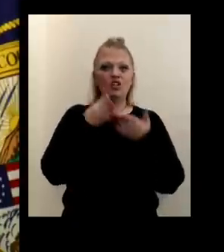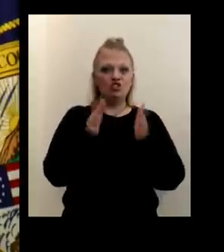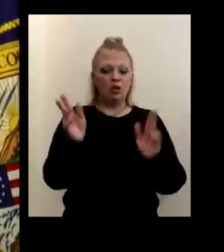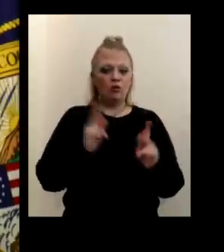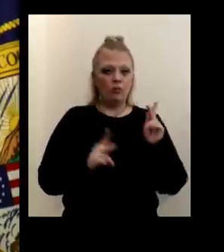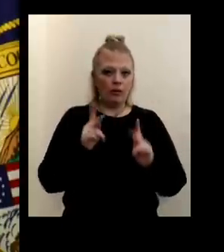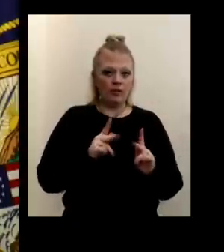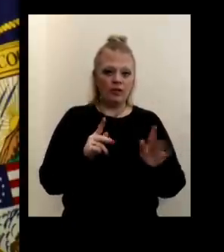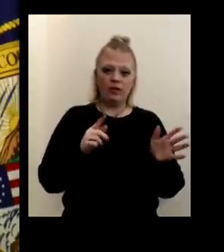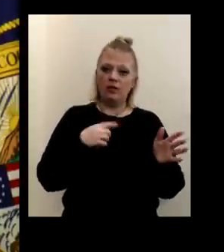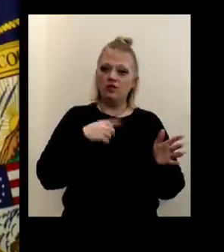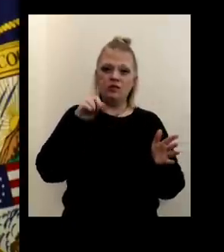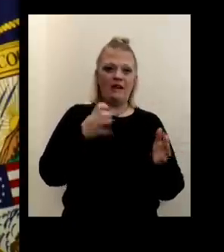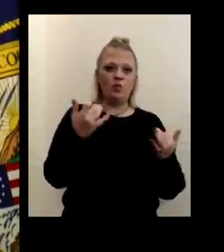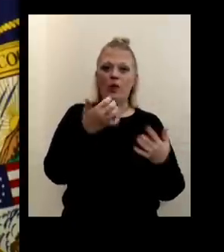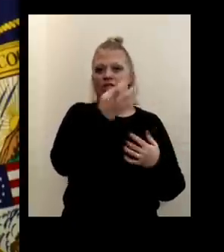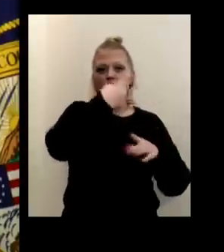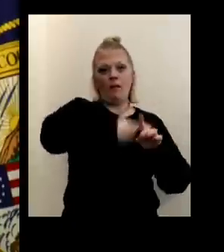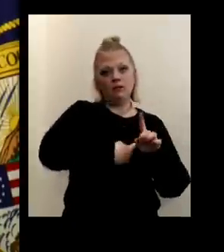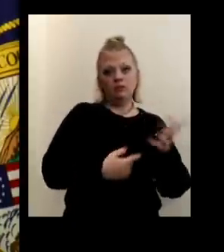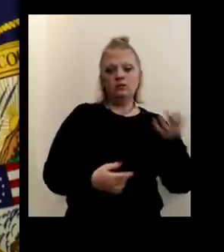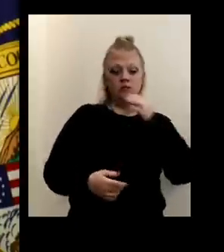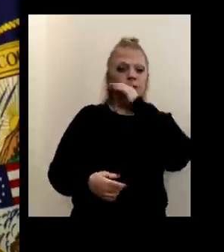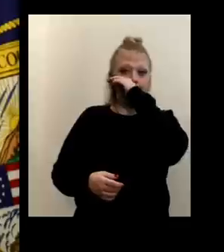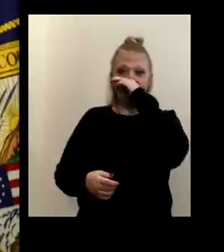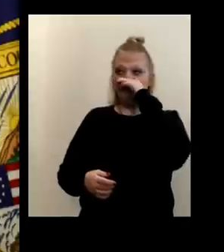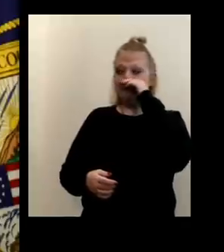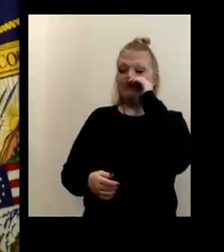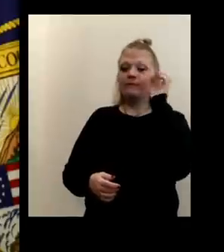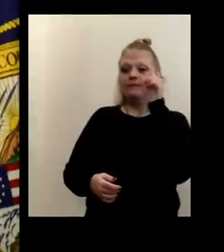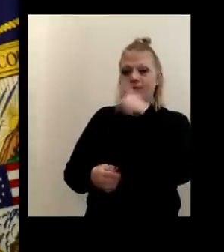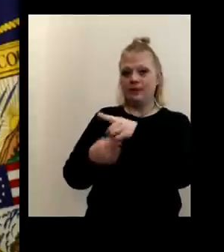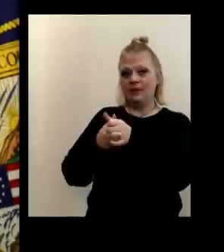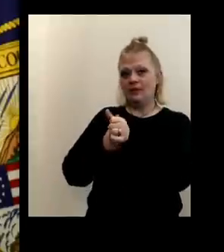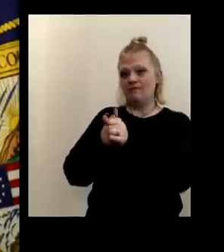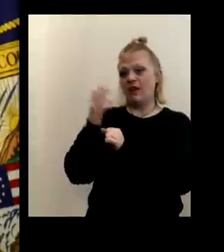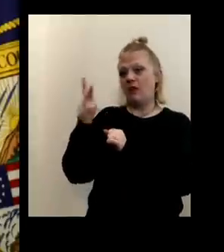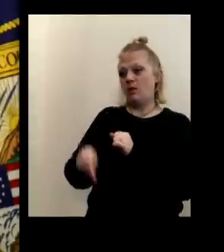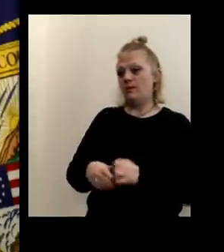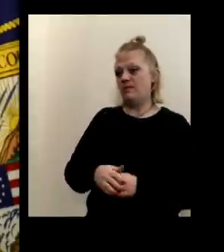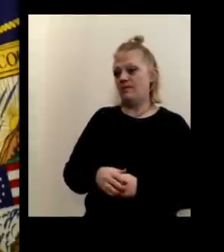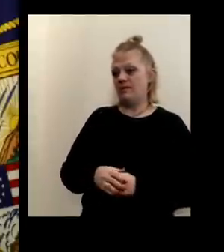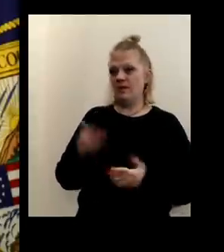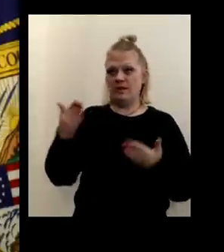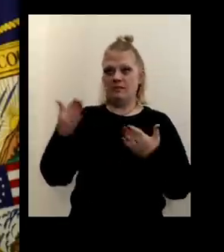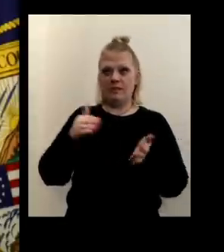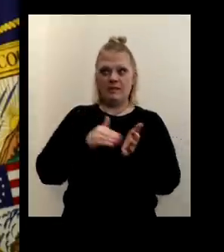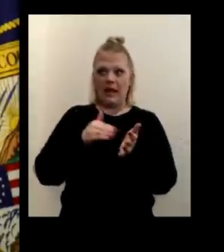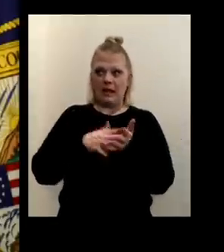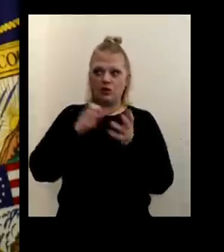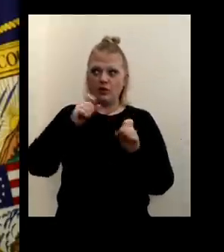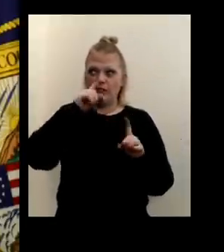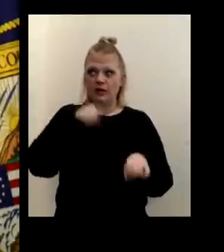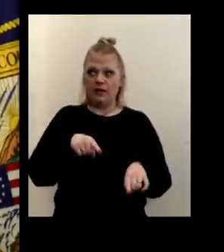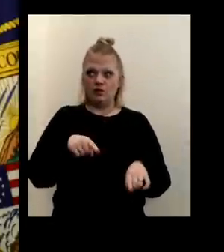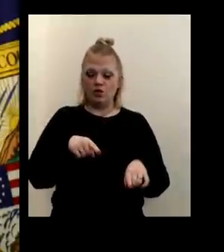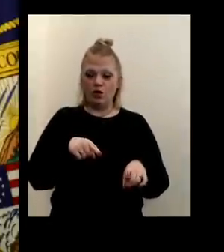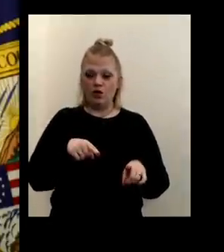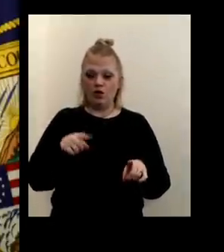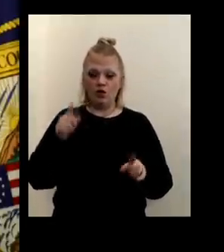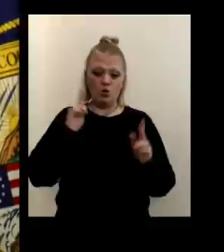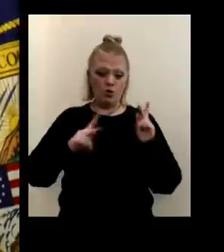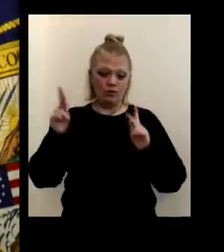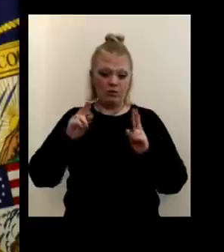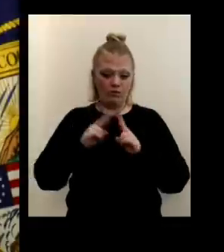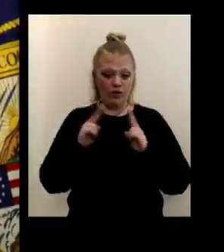It's just going to be months away. And just a quick follow up. Um, if maybe Dr. Burstein can answer this, just so people